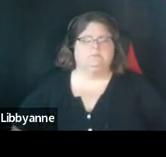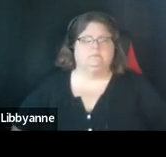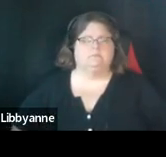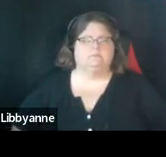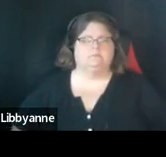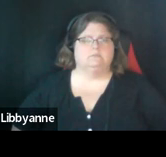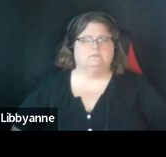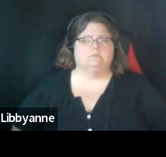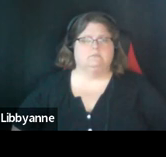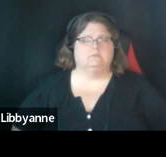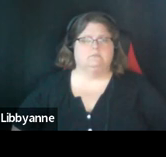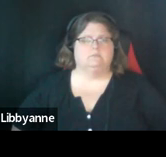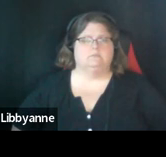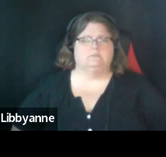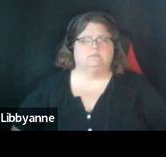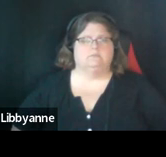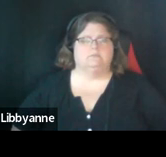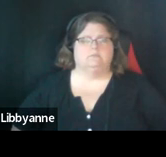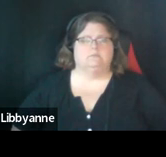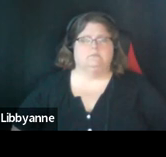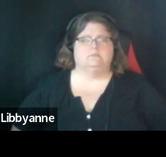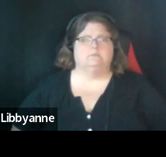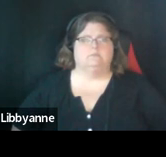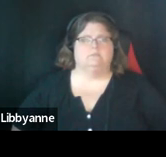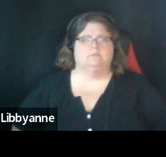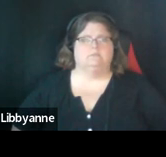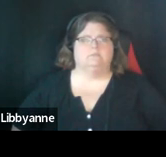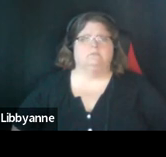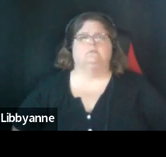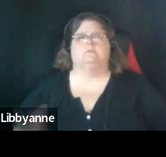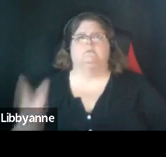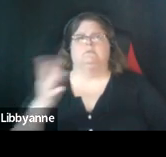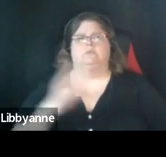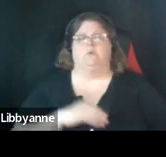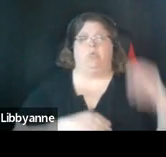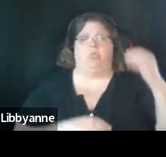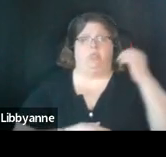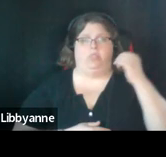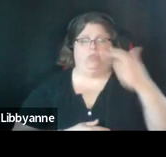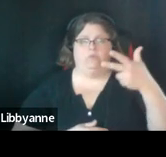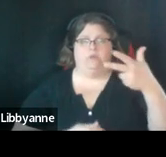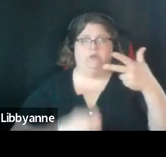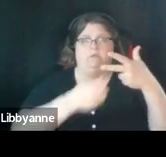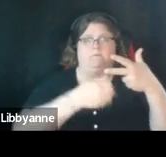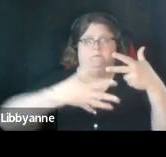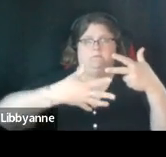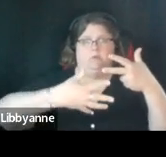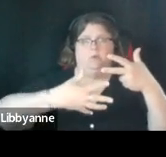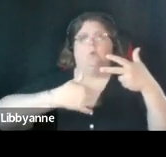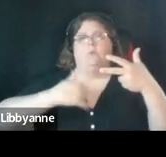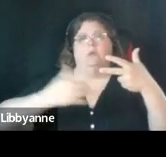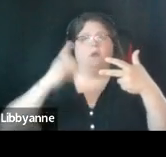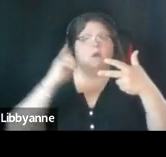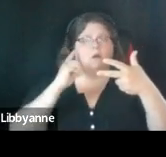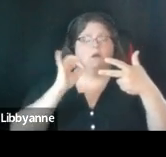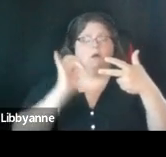um okay so so we we heard all of those different um operational and operational management um areas